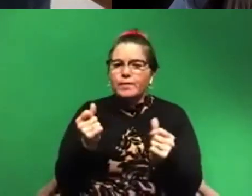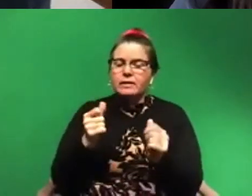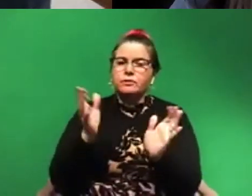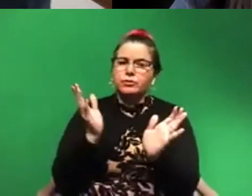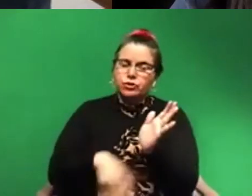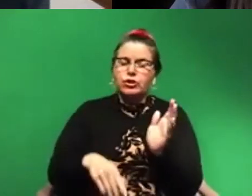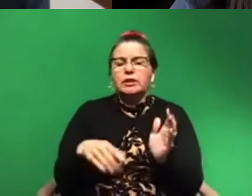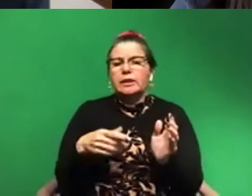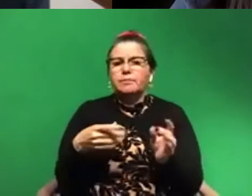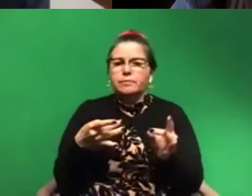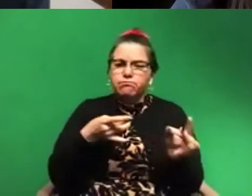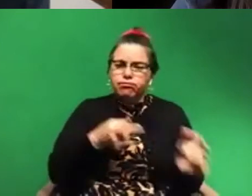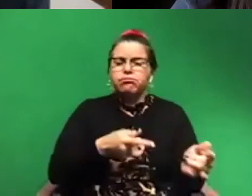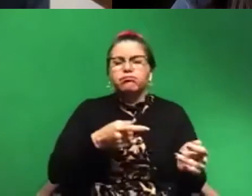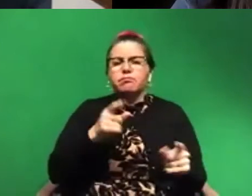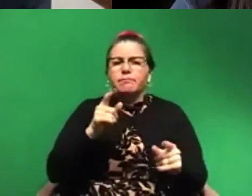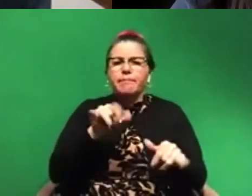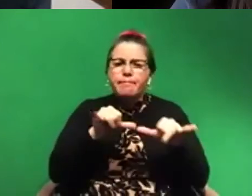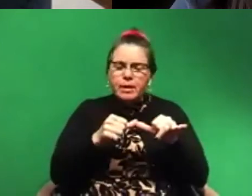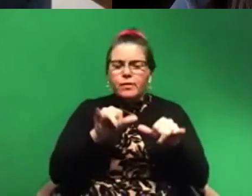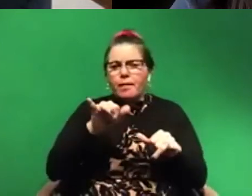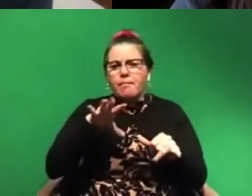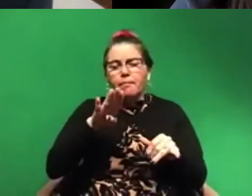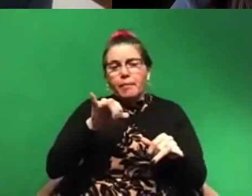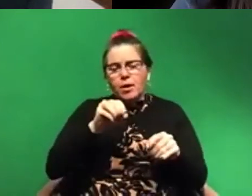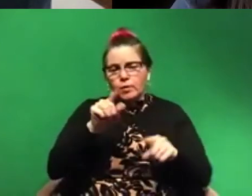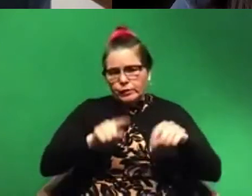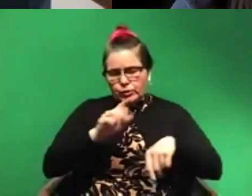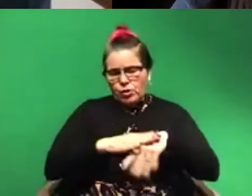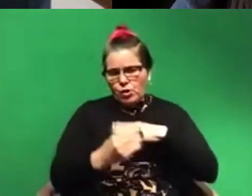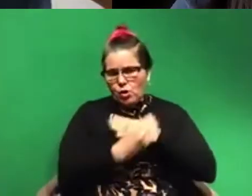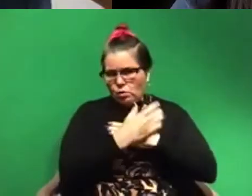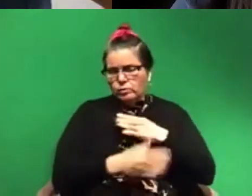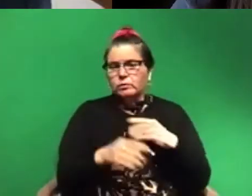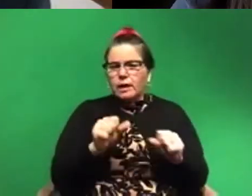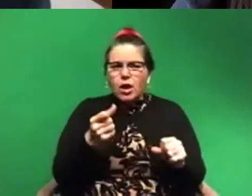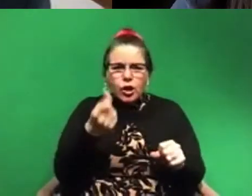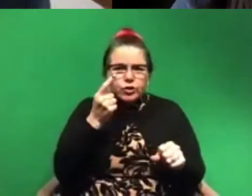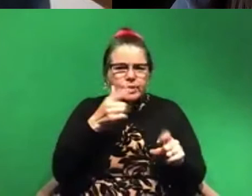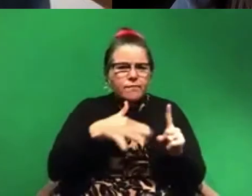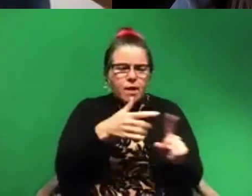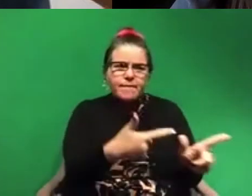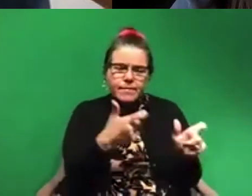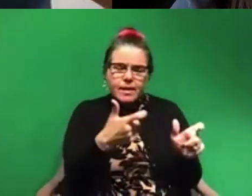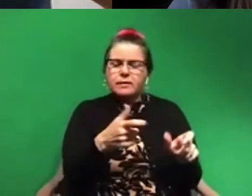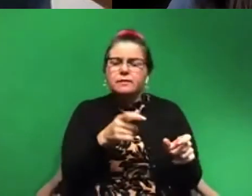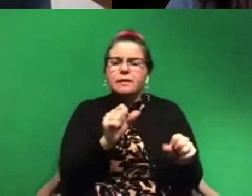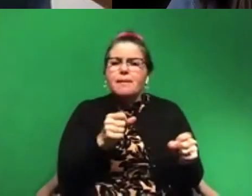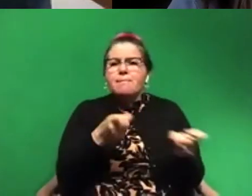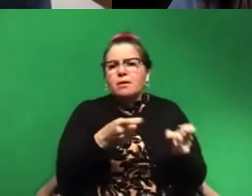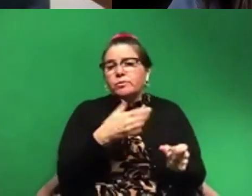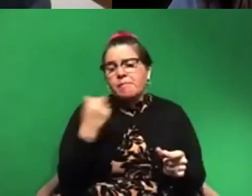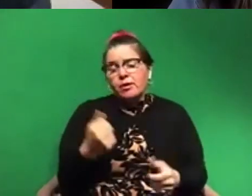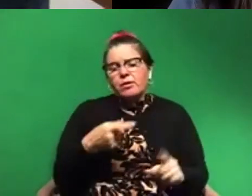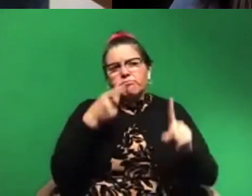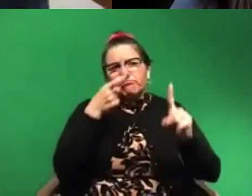swiftly measure biodiversity on the coastline so that we're able to understand our environment quickly enough to manage it well. So that's the target